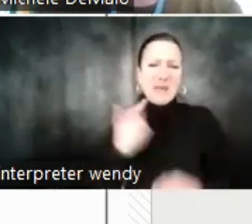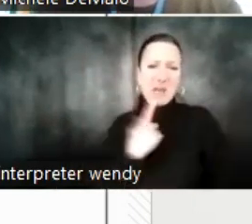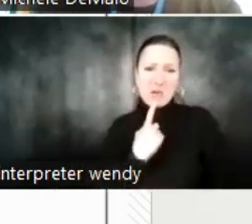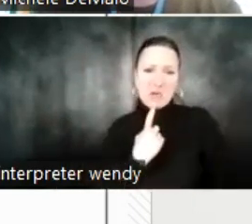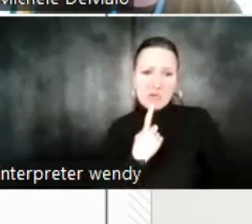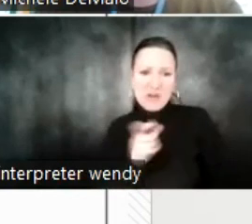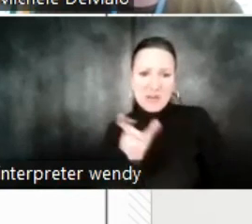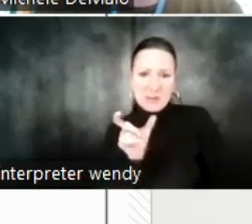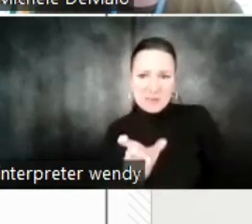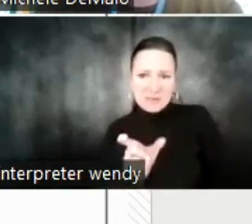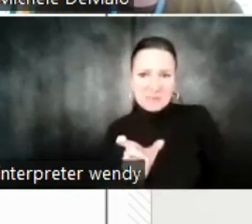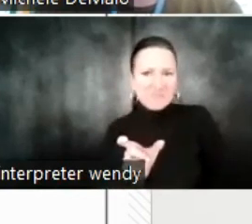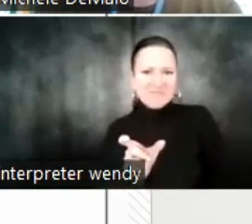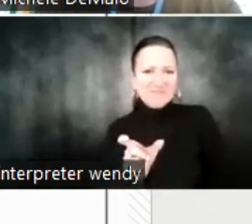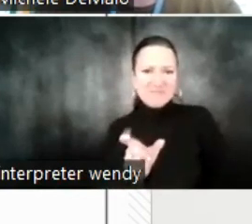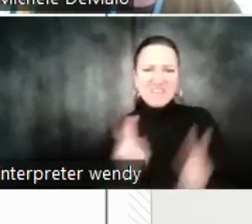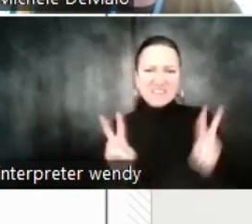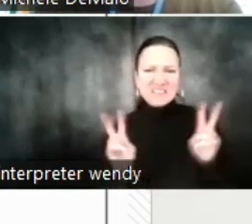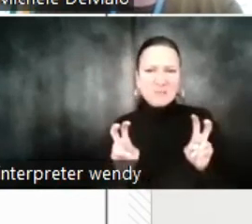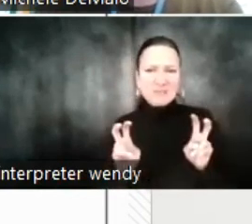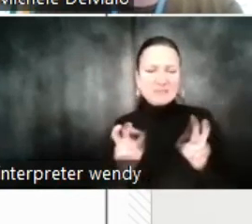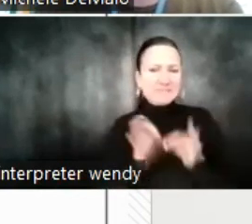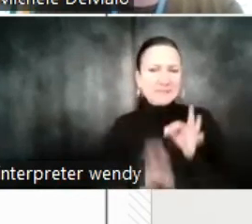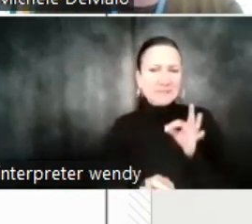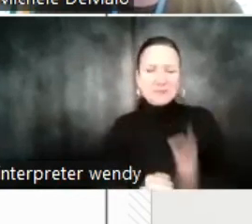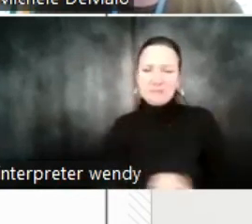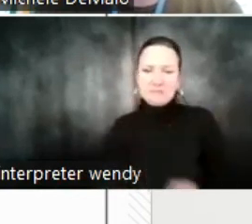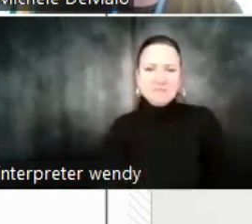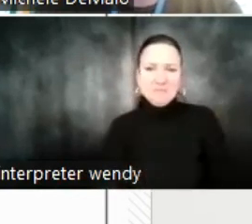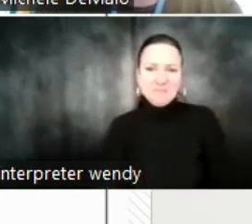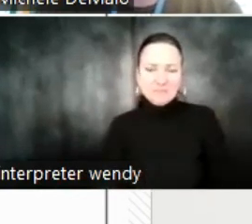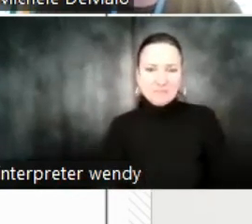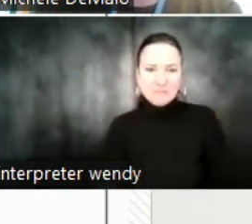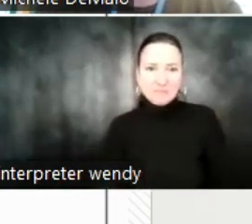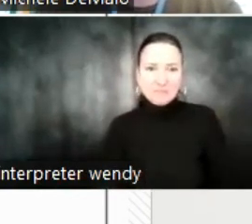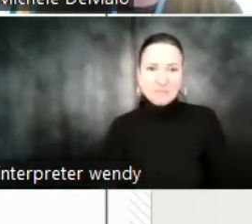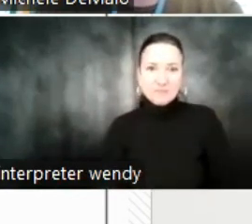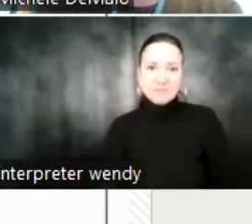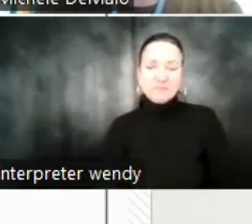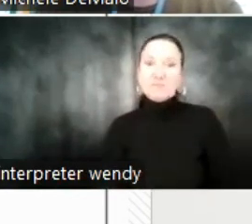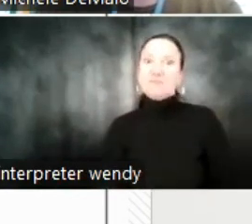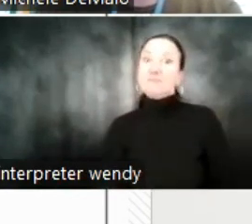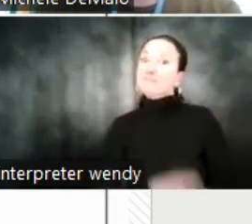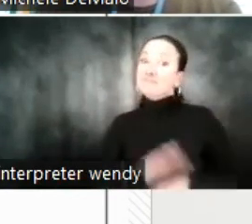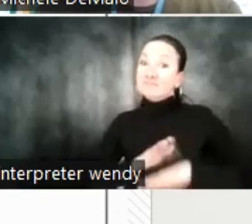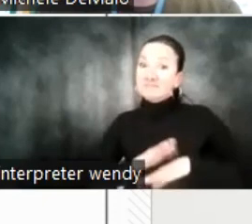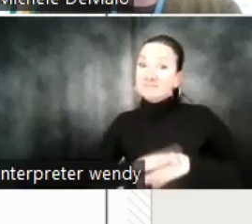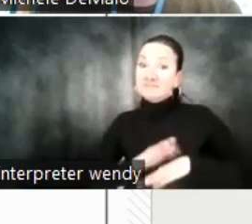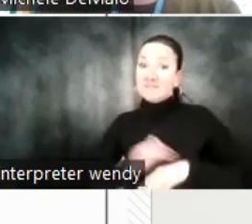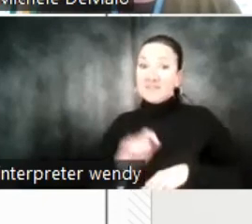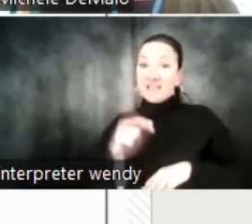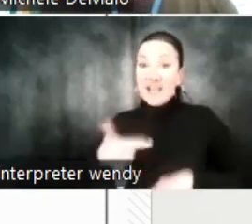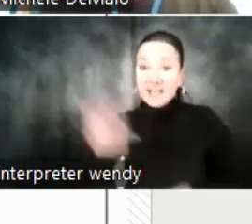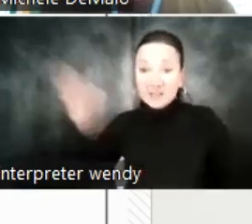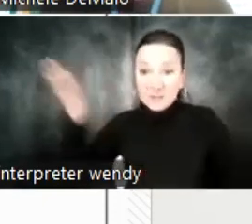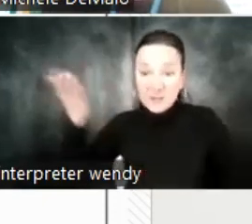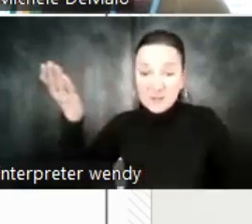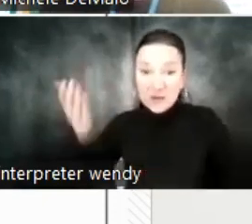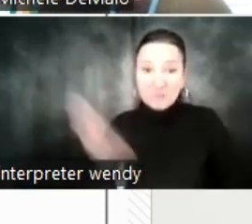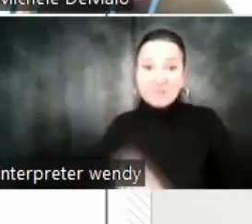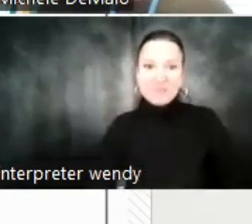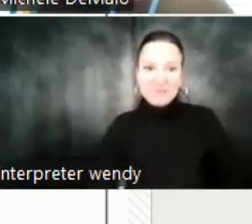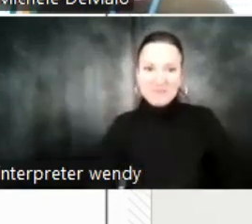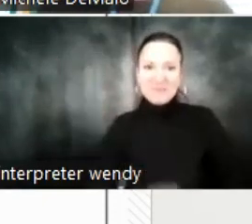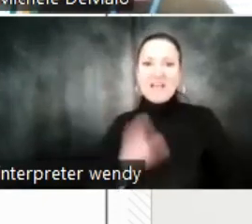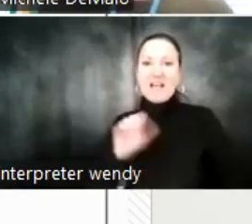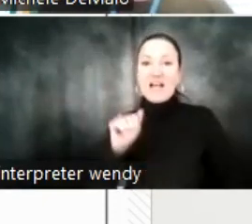with the subject line below. We'll get it to you that way. Also, we always have another webinar coming up. Next one is